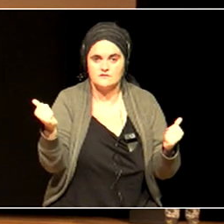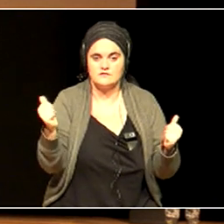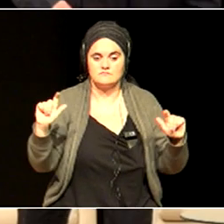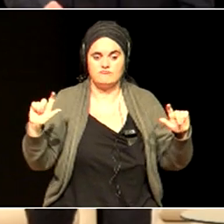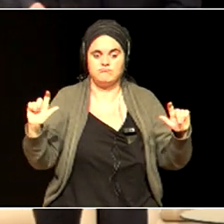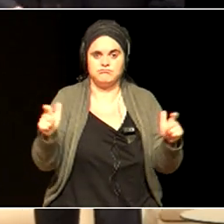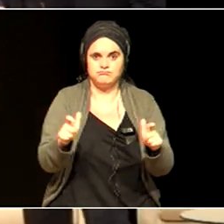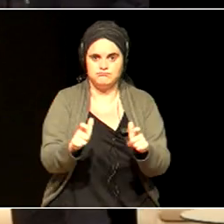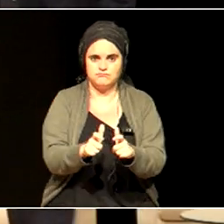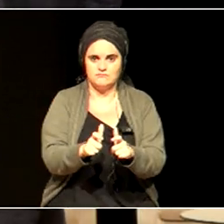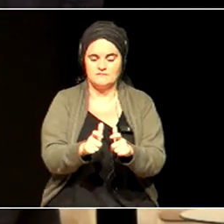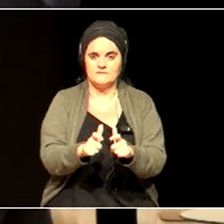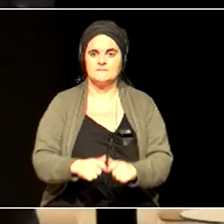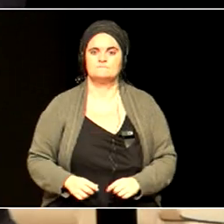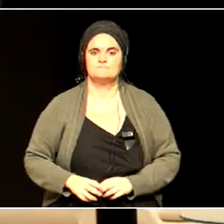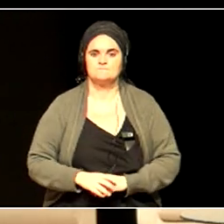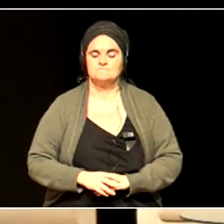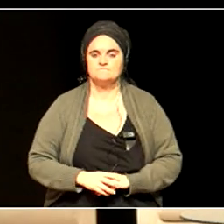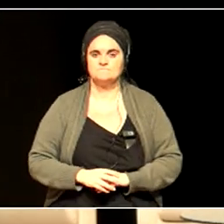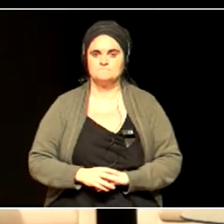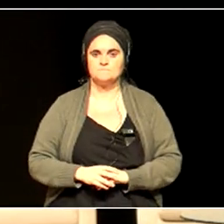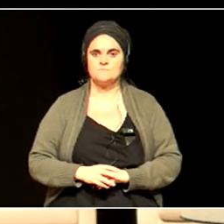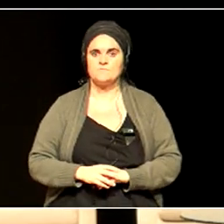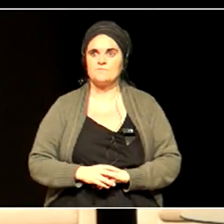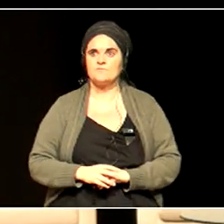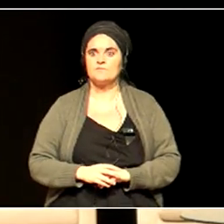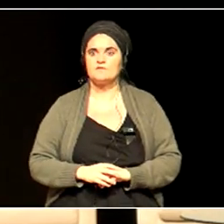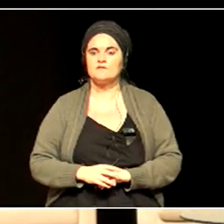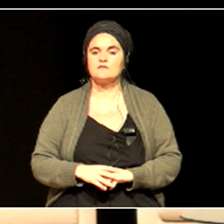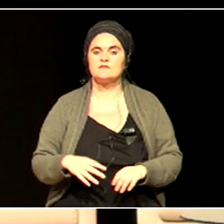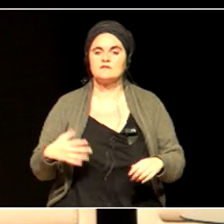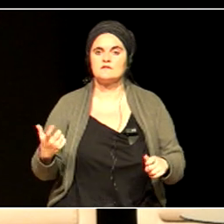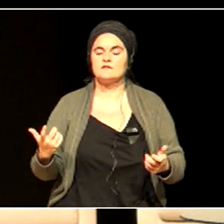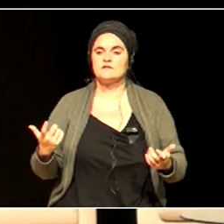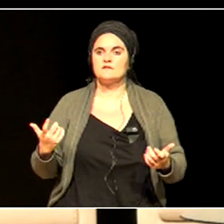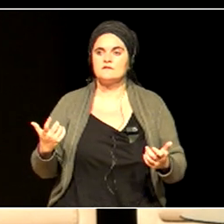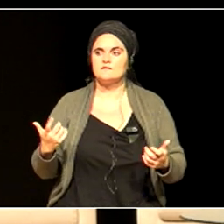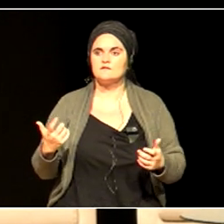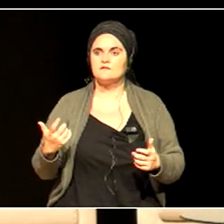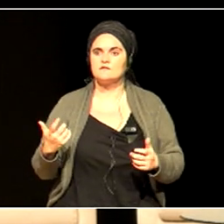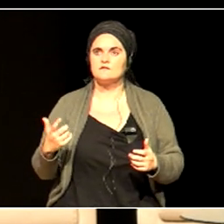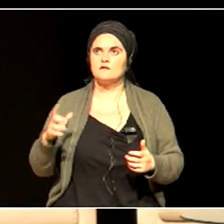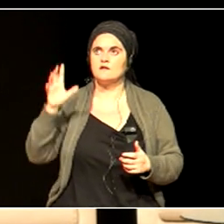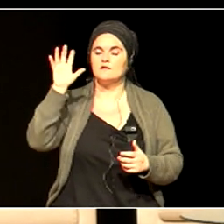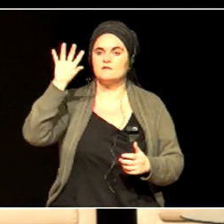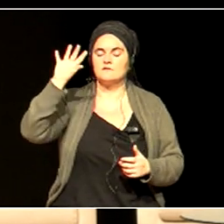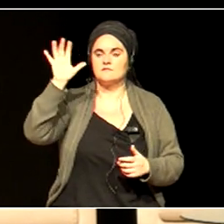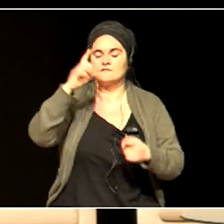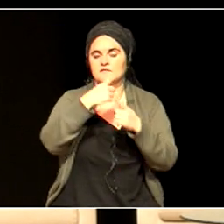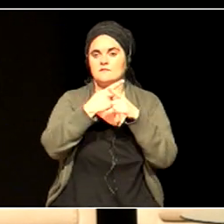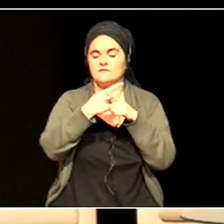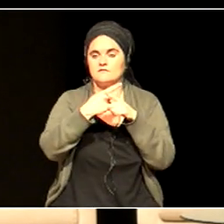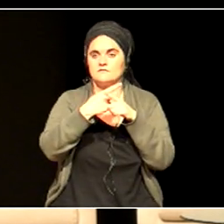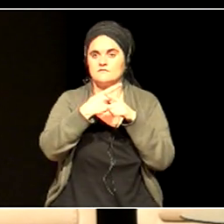The International Panel on Climate Change said last year that we had